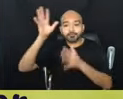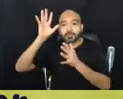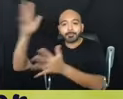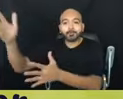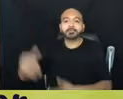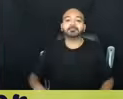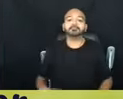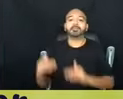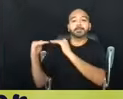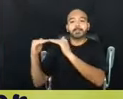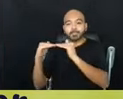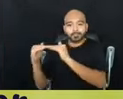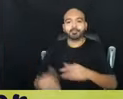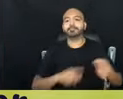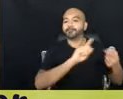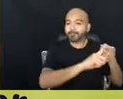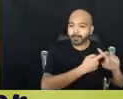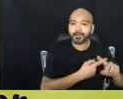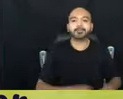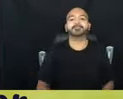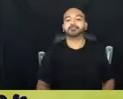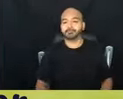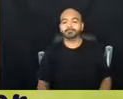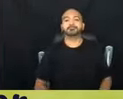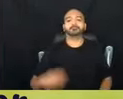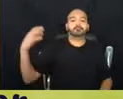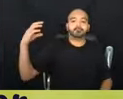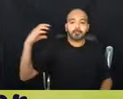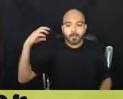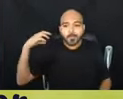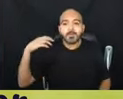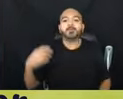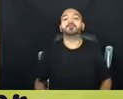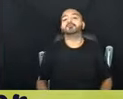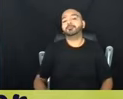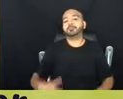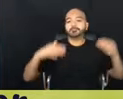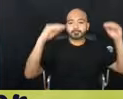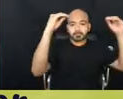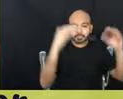peers, friends, coaches, teachers,